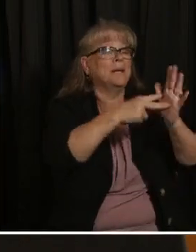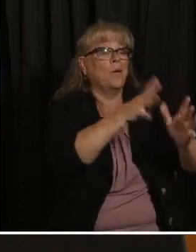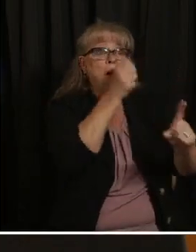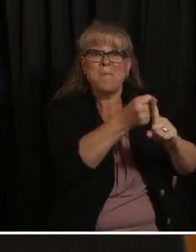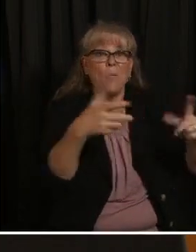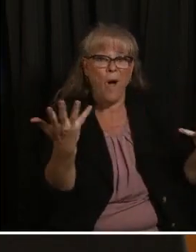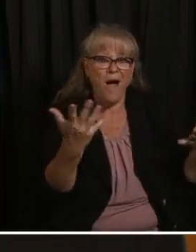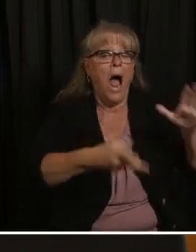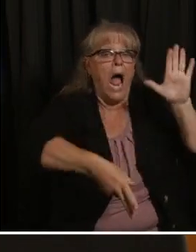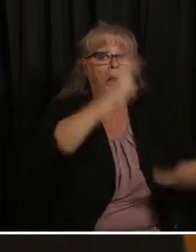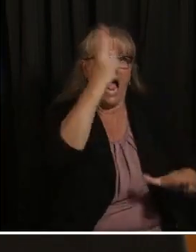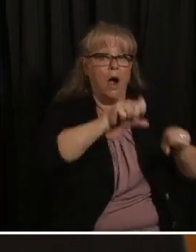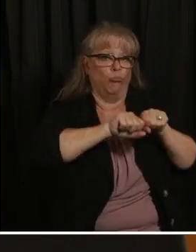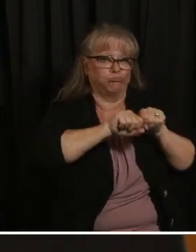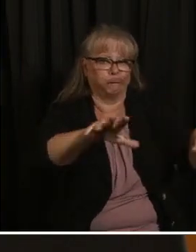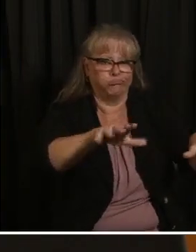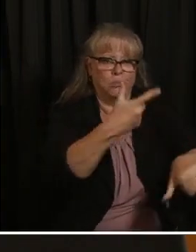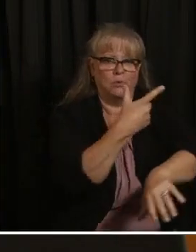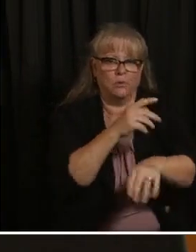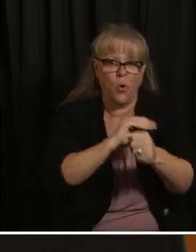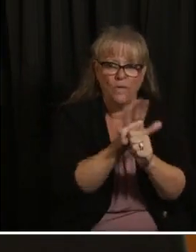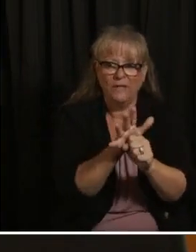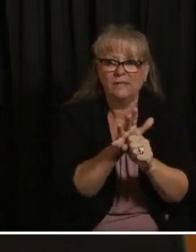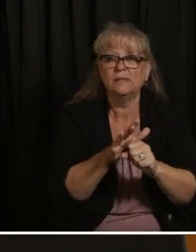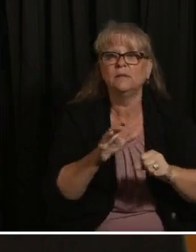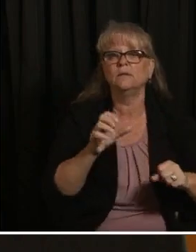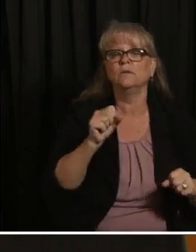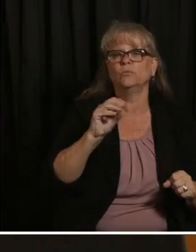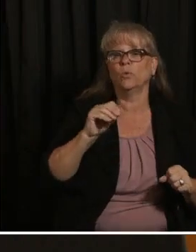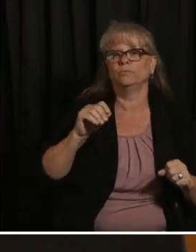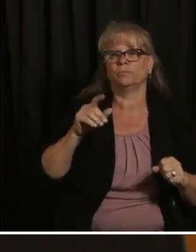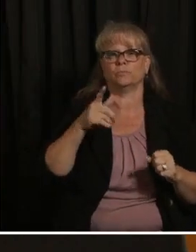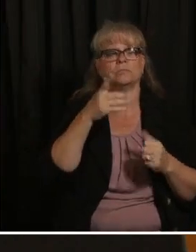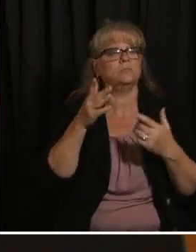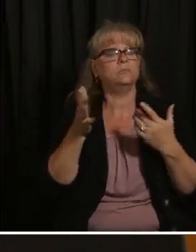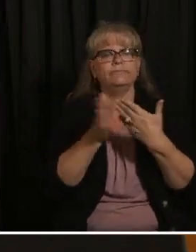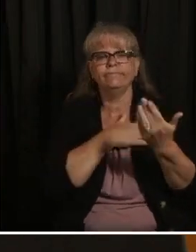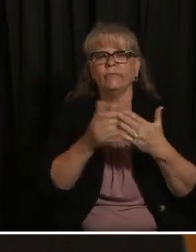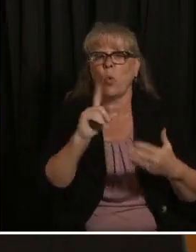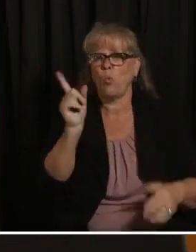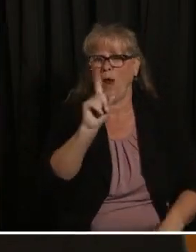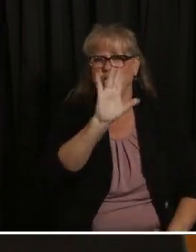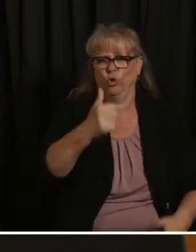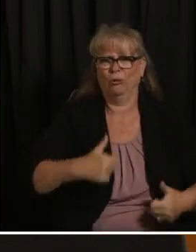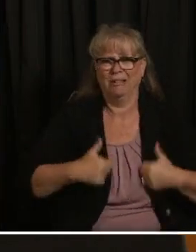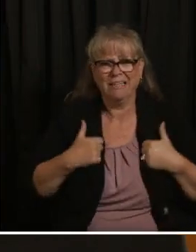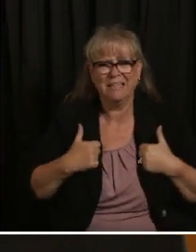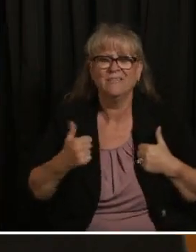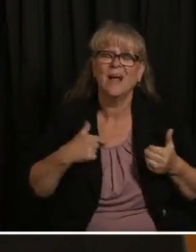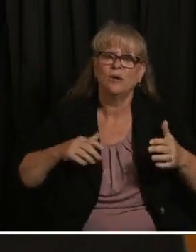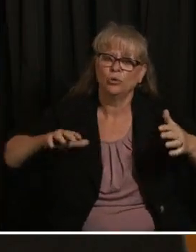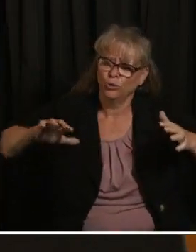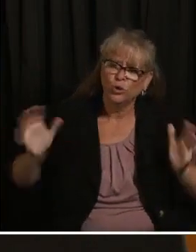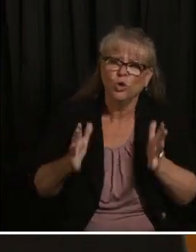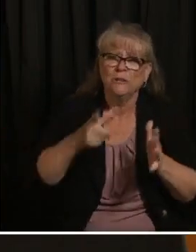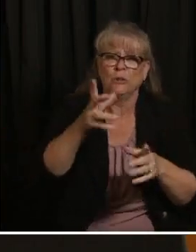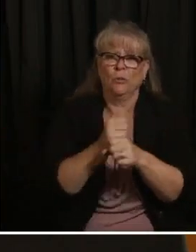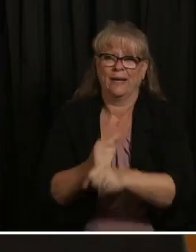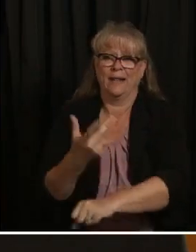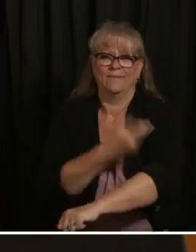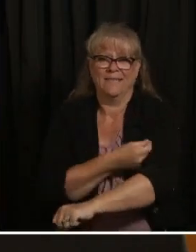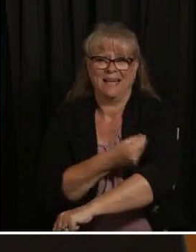everywhere in our state no matter where you live folks get vaccinated it's a really a triumph of modern science a safe highly effective